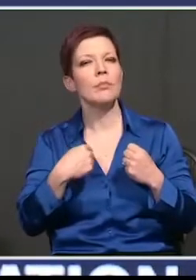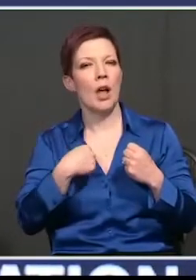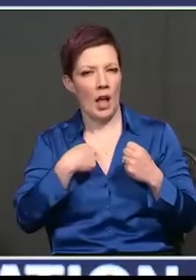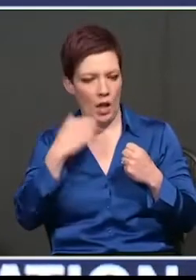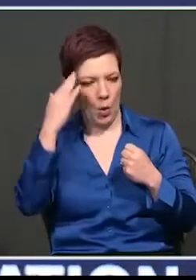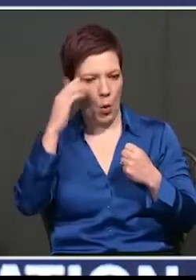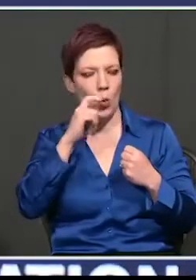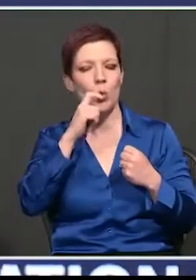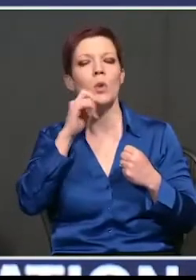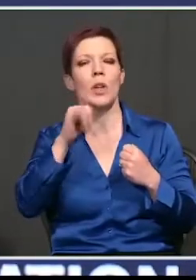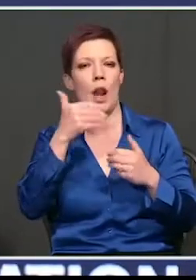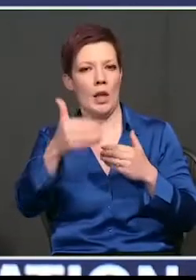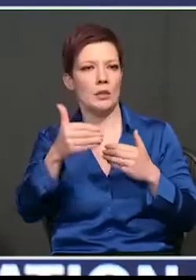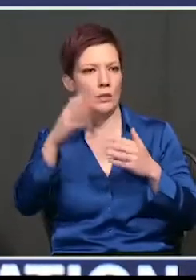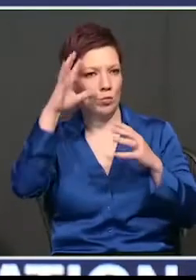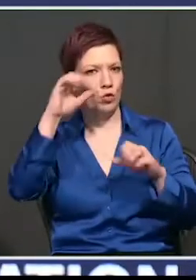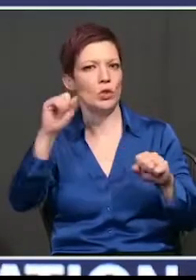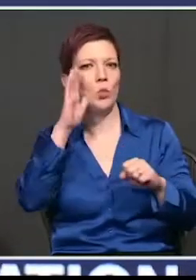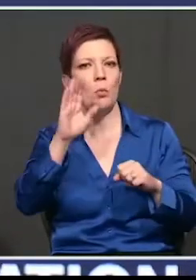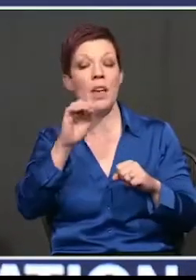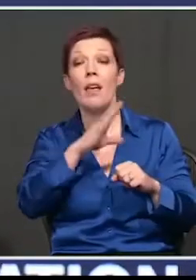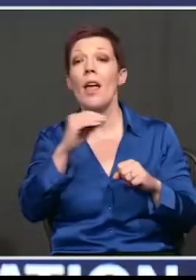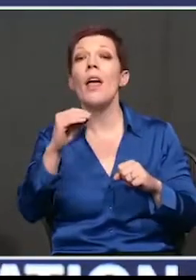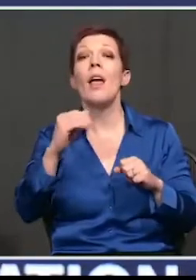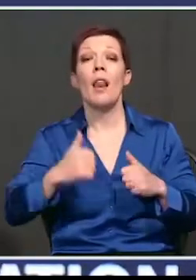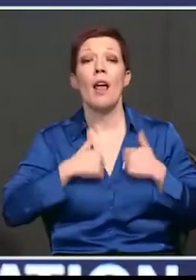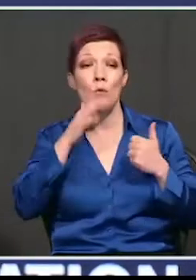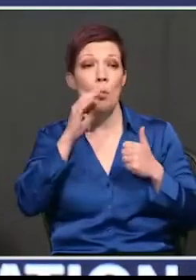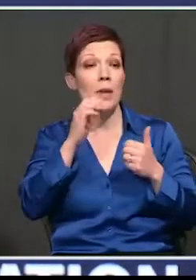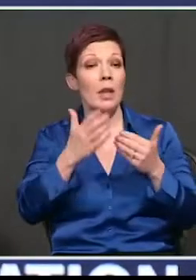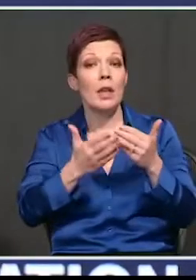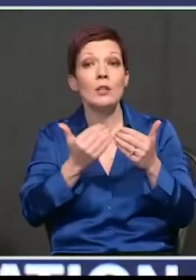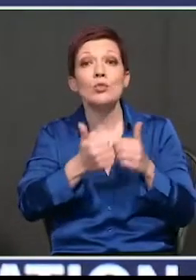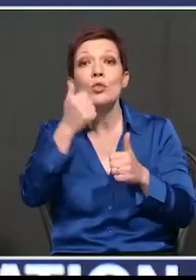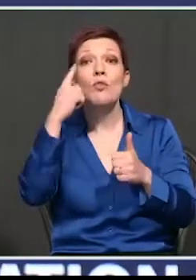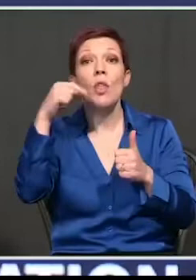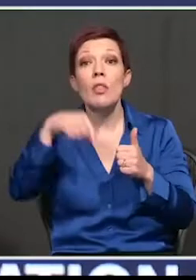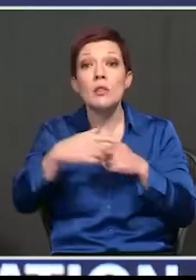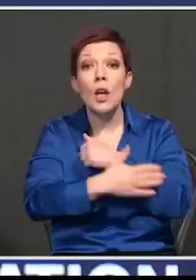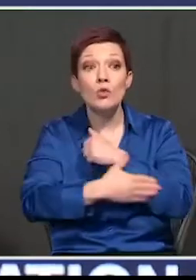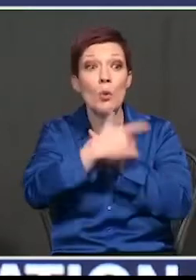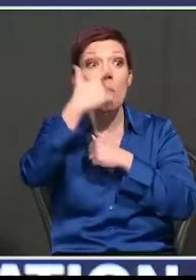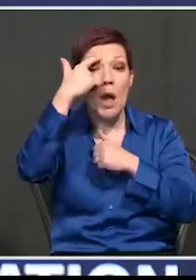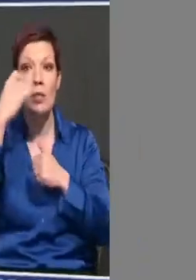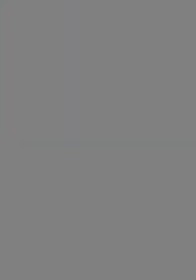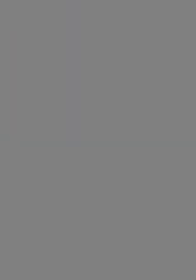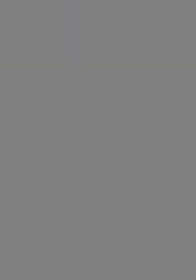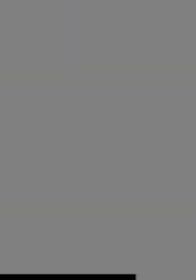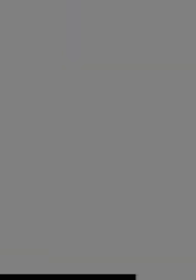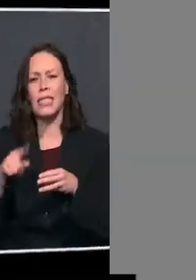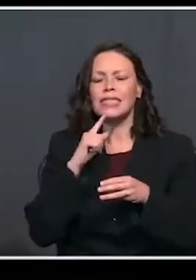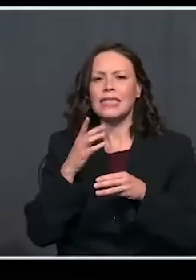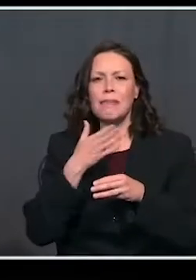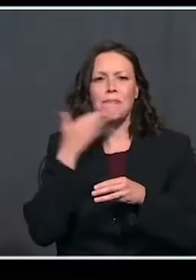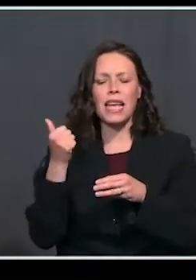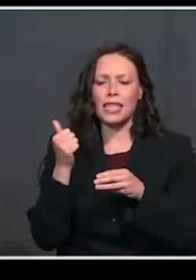will be. And I'll tell you what, life will be much easier for this country because of what we've done right now.